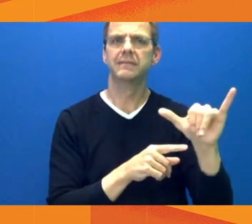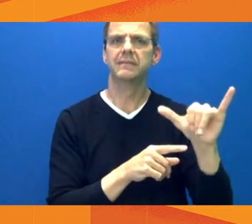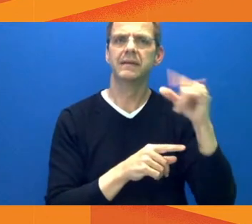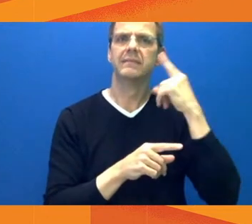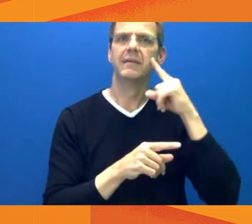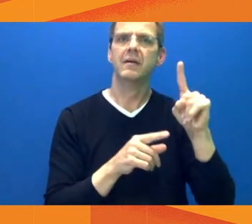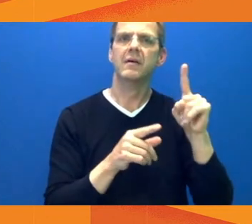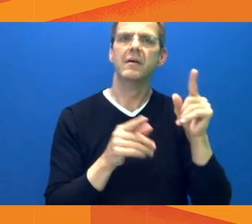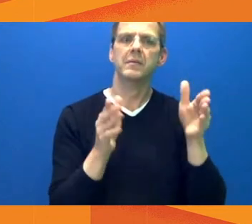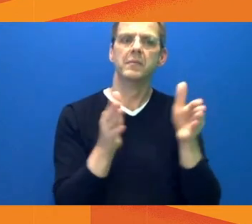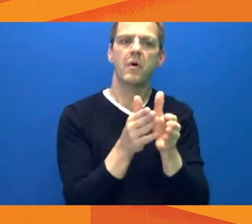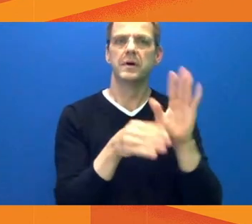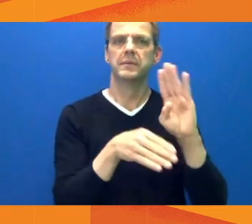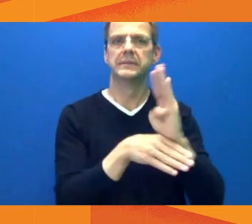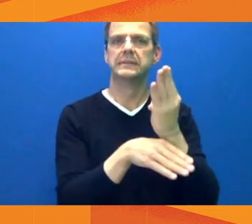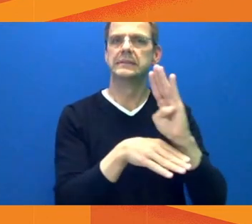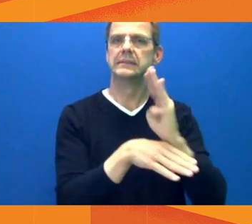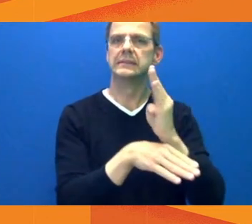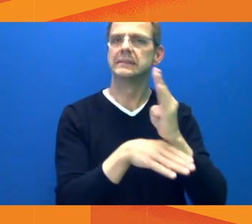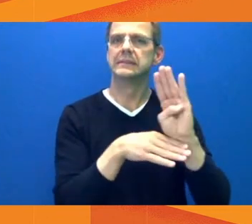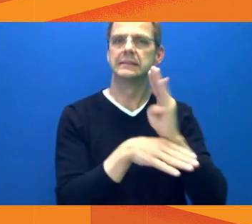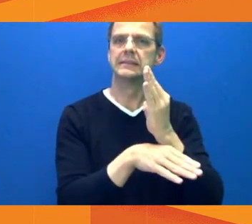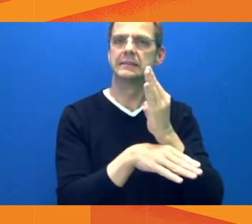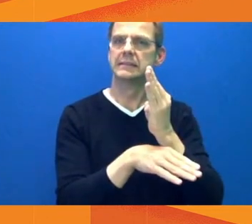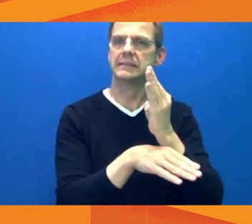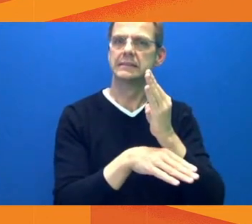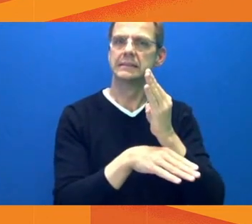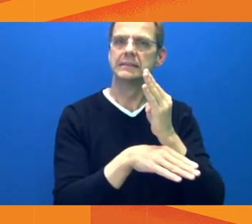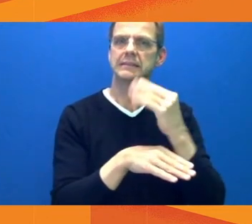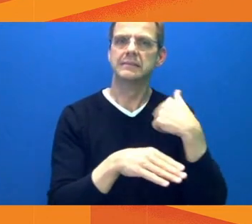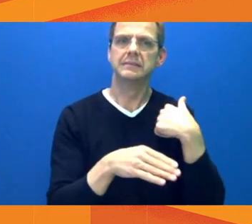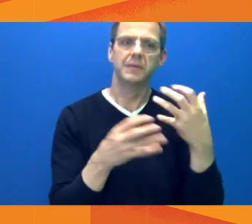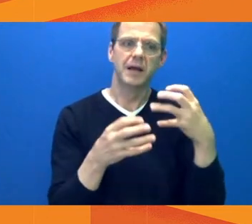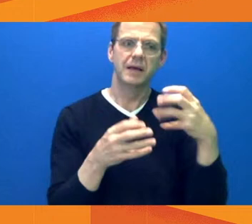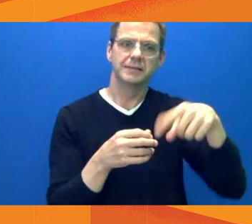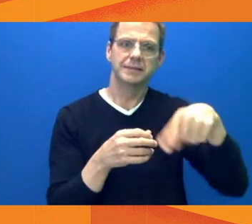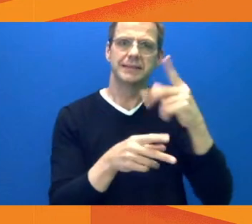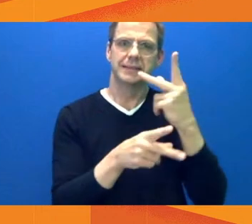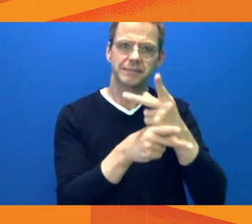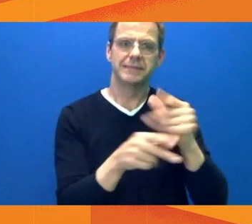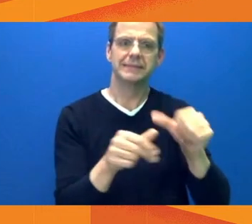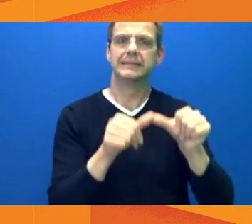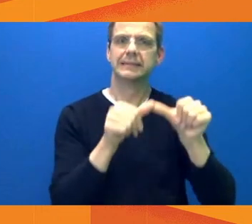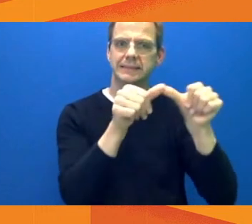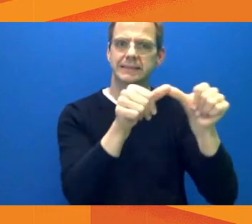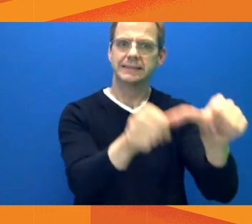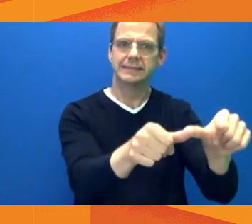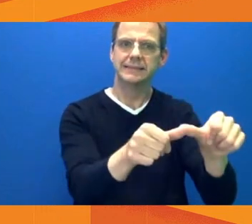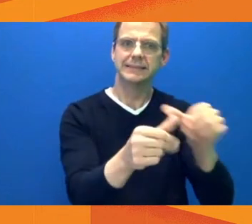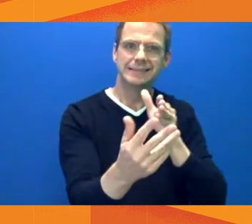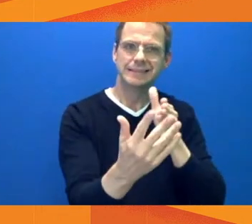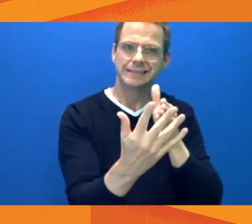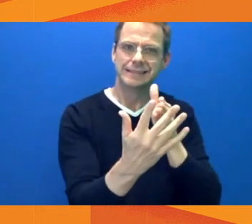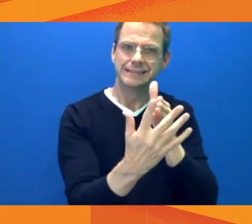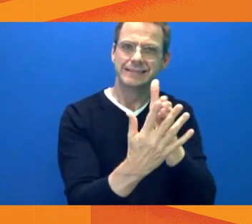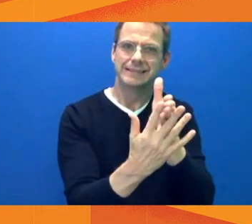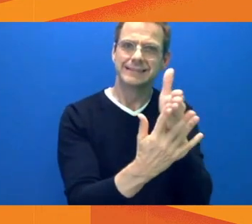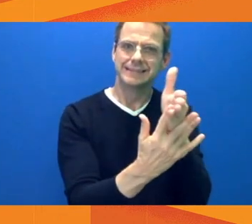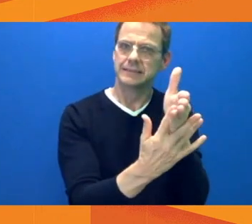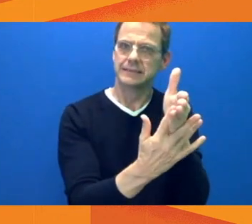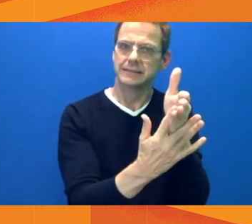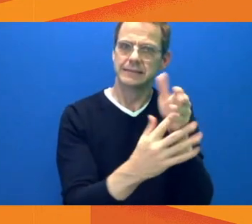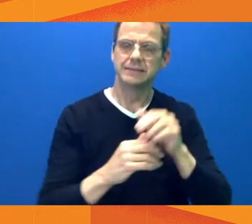will help spur our overall recovery out of COVID-19. Now, a true recovery out of this pandemic means all